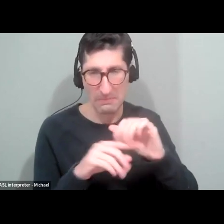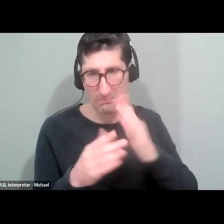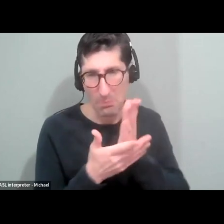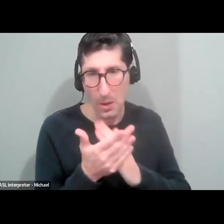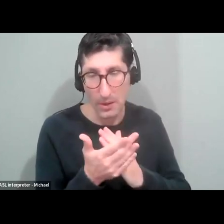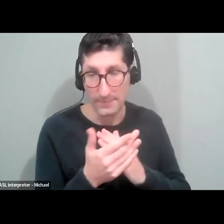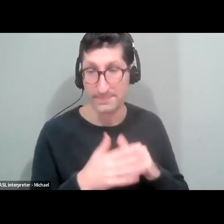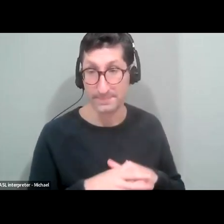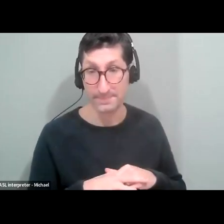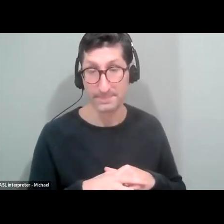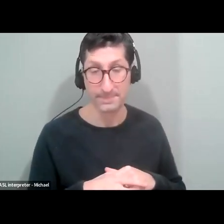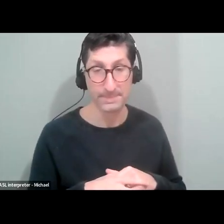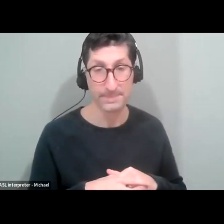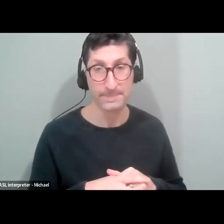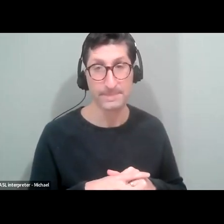Um,